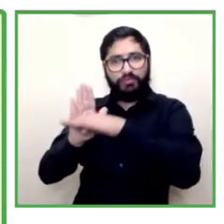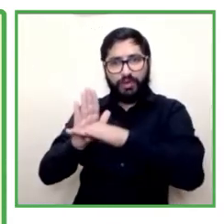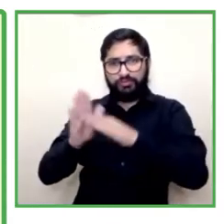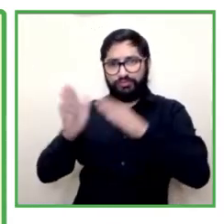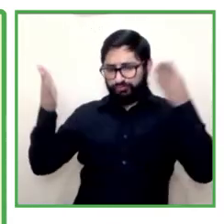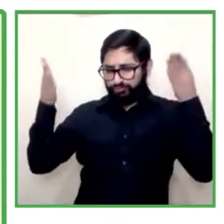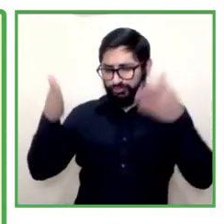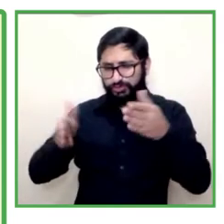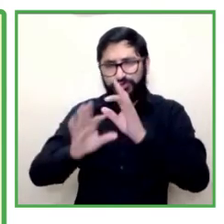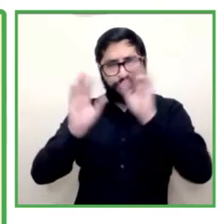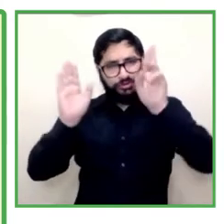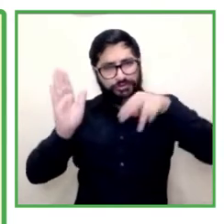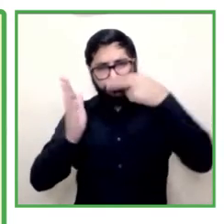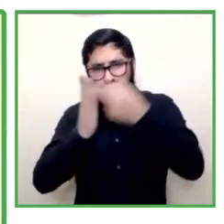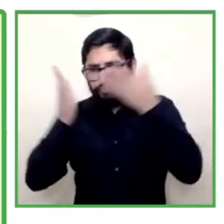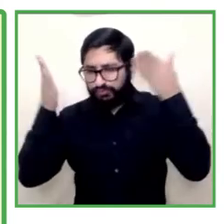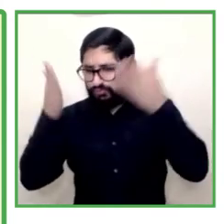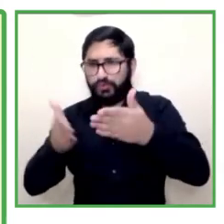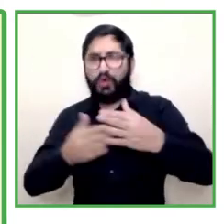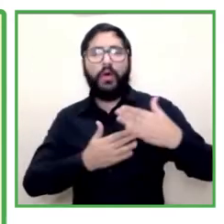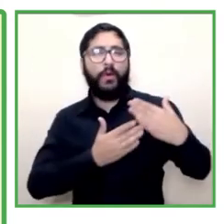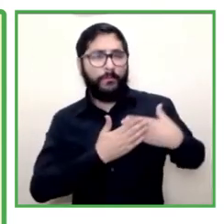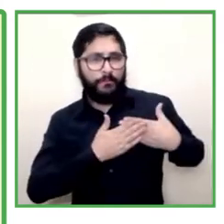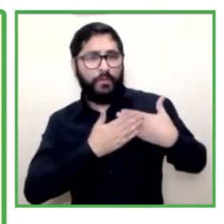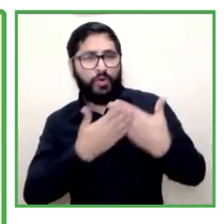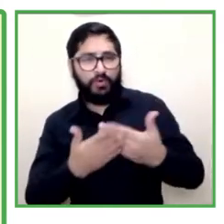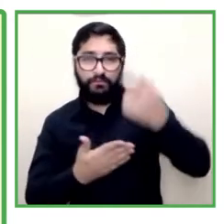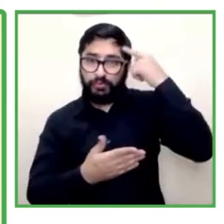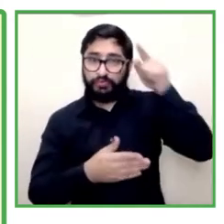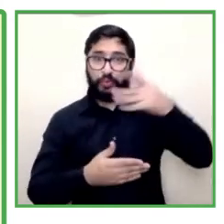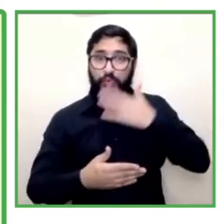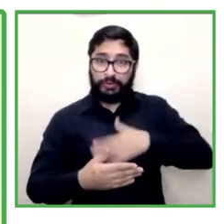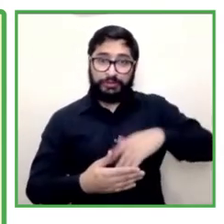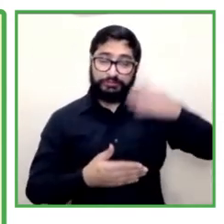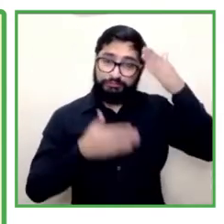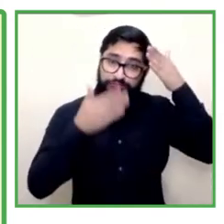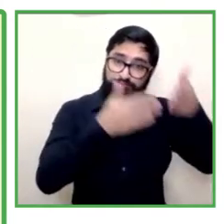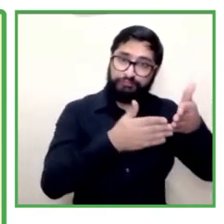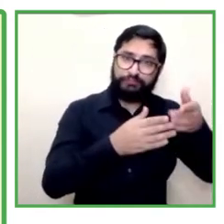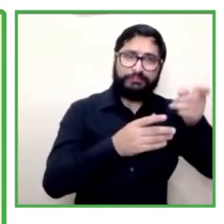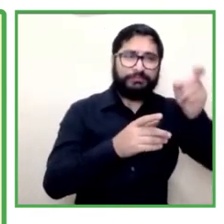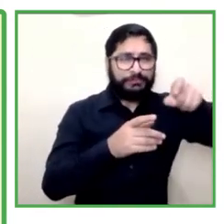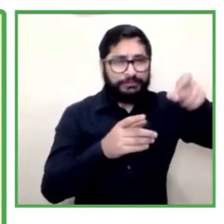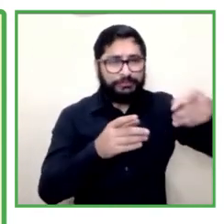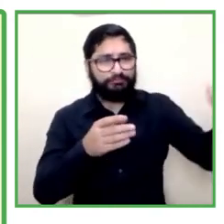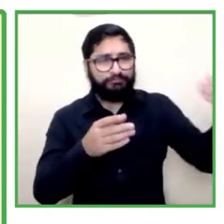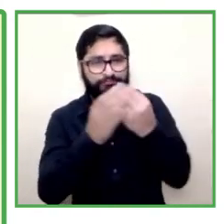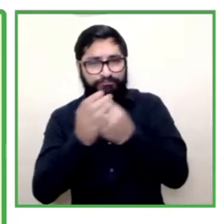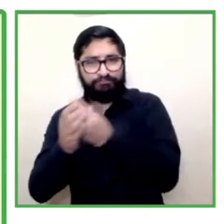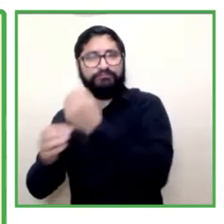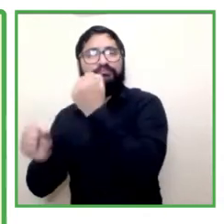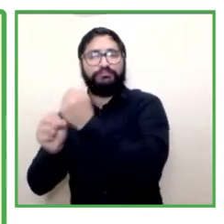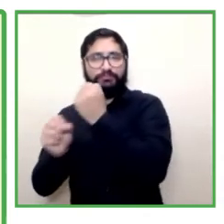volunteer participation we're always evaluating different members